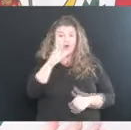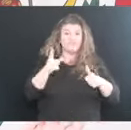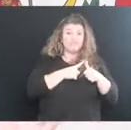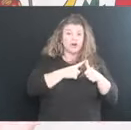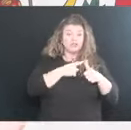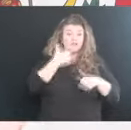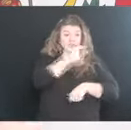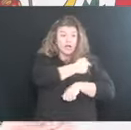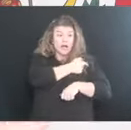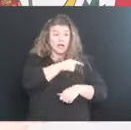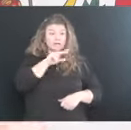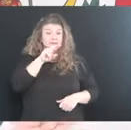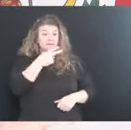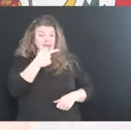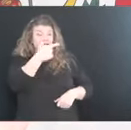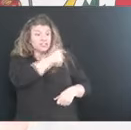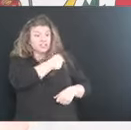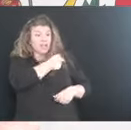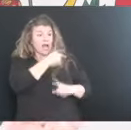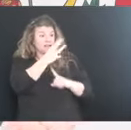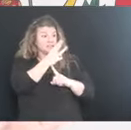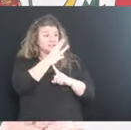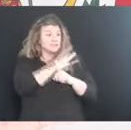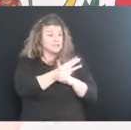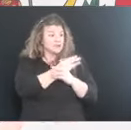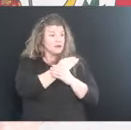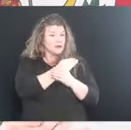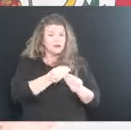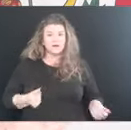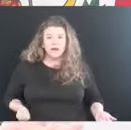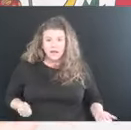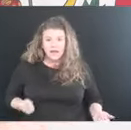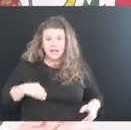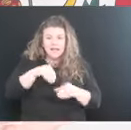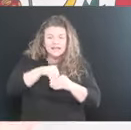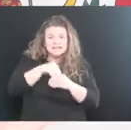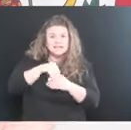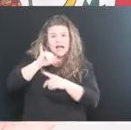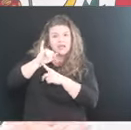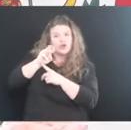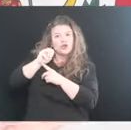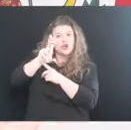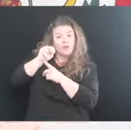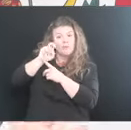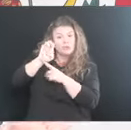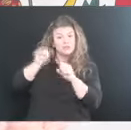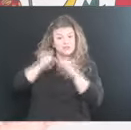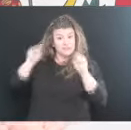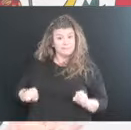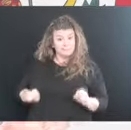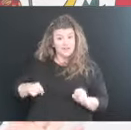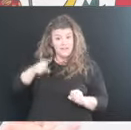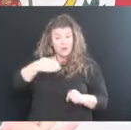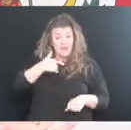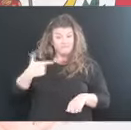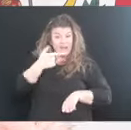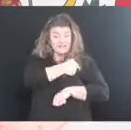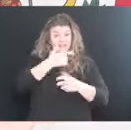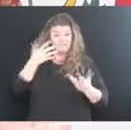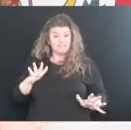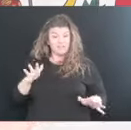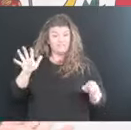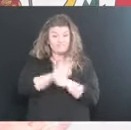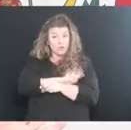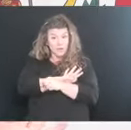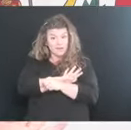Your immune system from the standpoint of the vaccine that you have had, if you're fully vaccinated and out